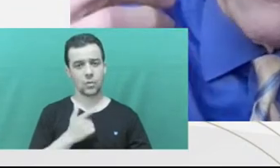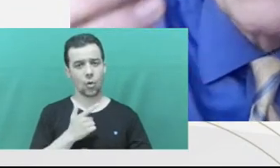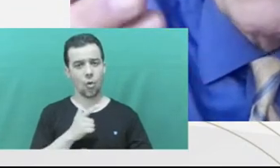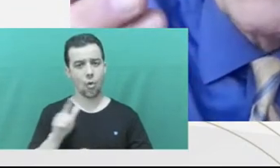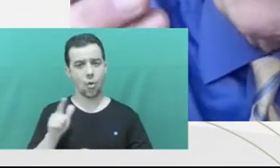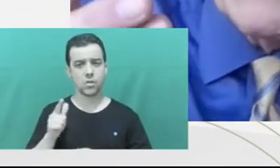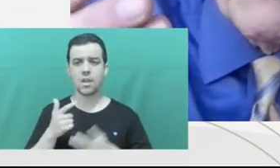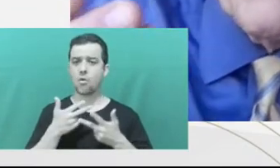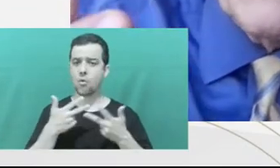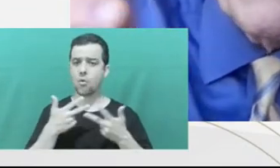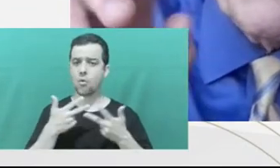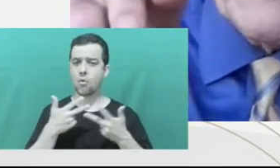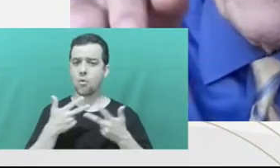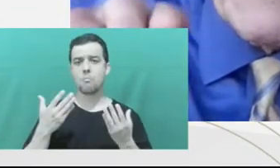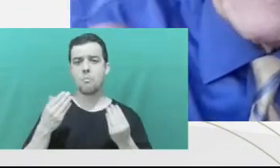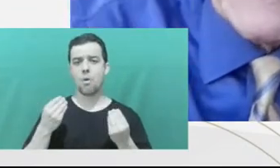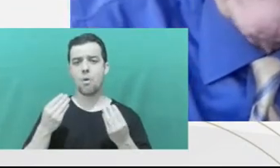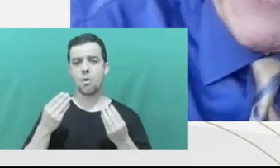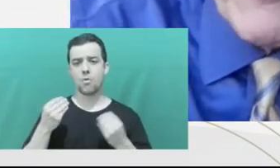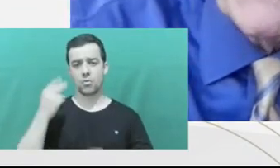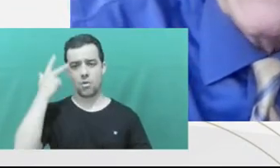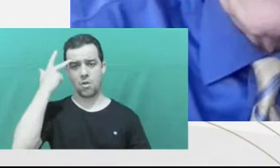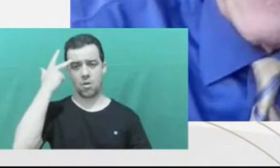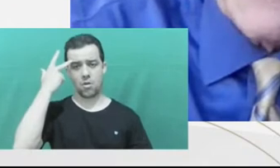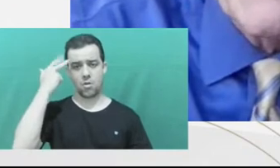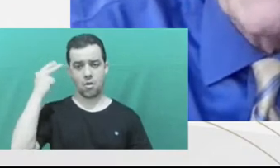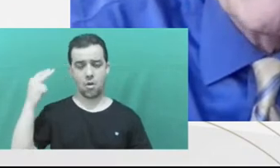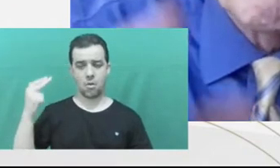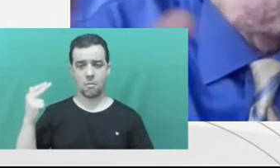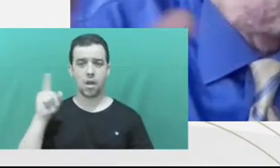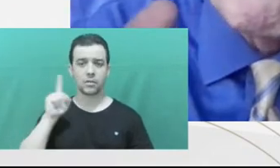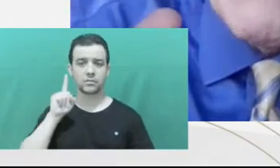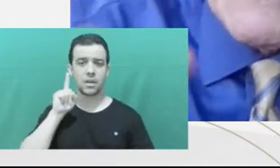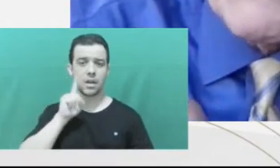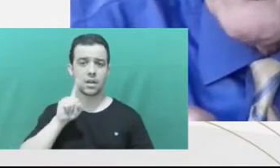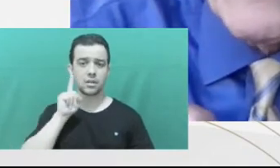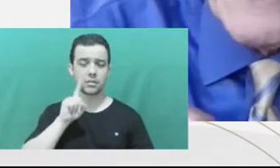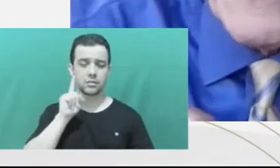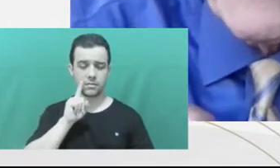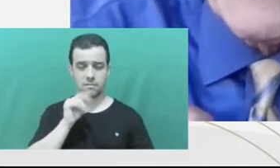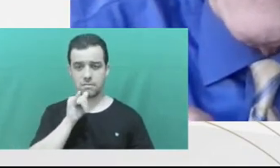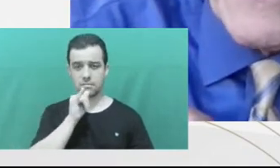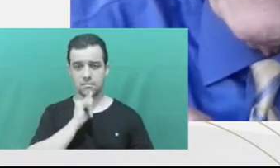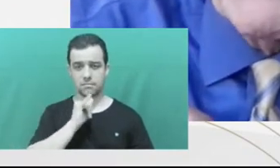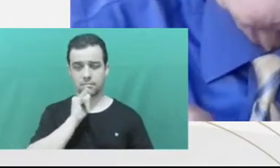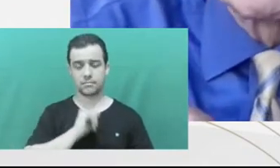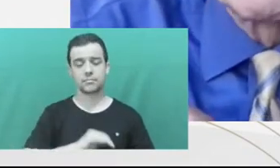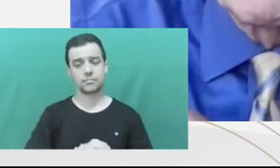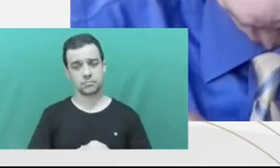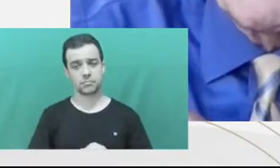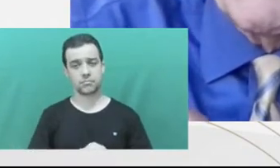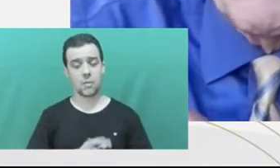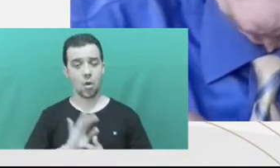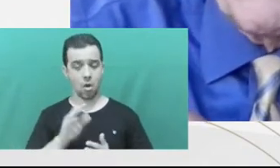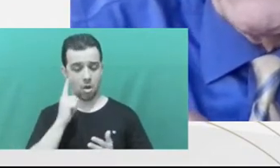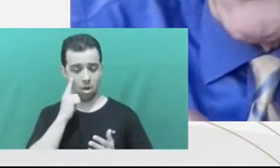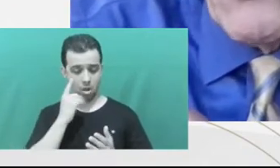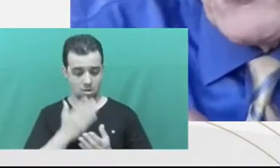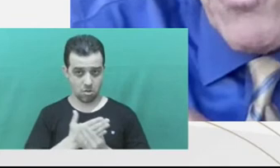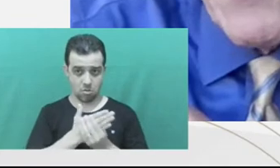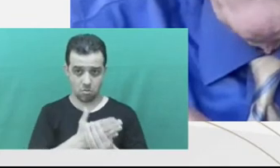here's your deal. It expires today. If you don't take it today, you